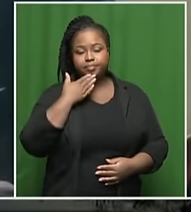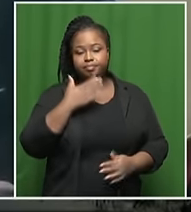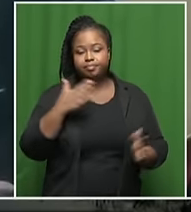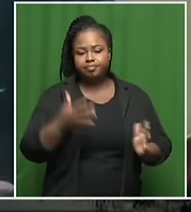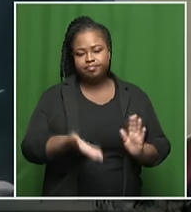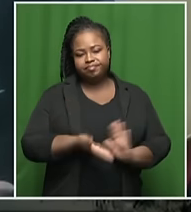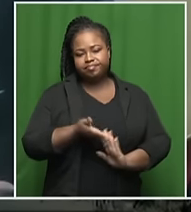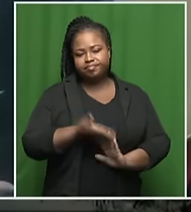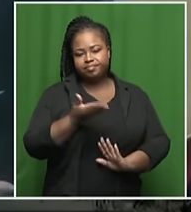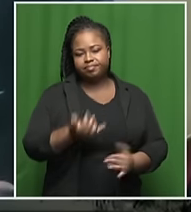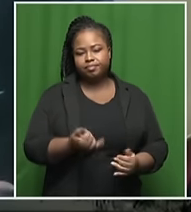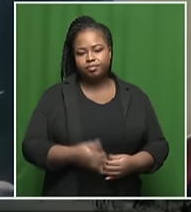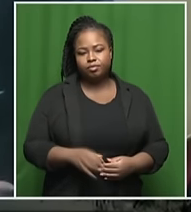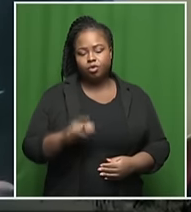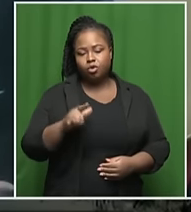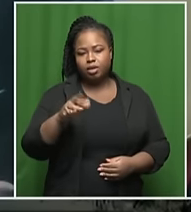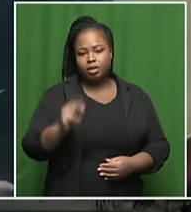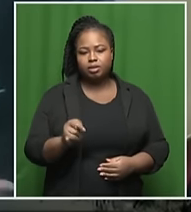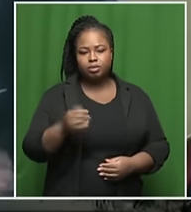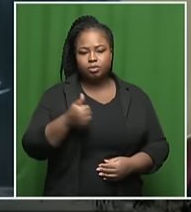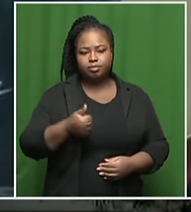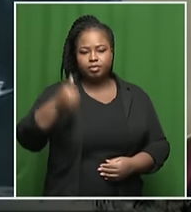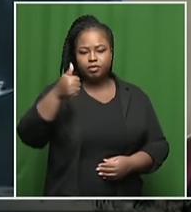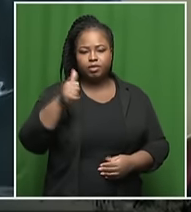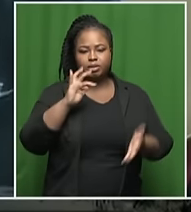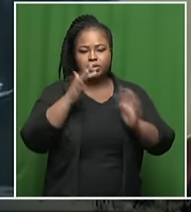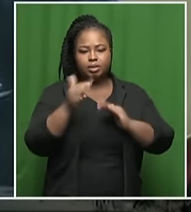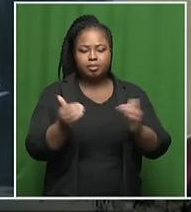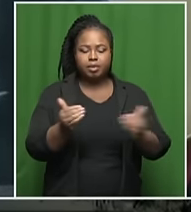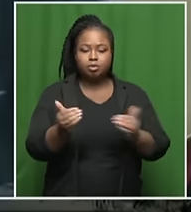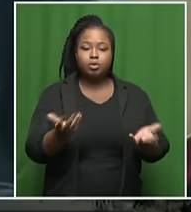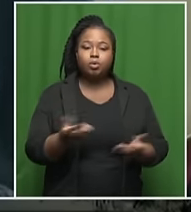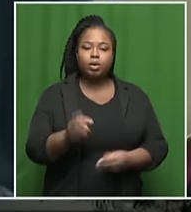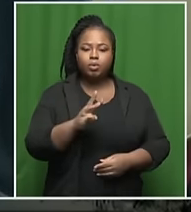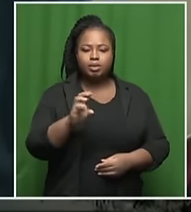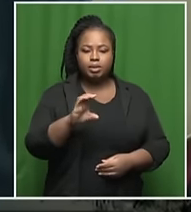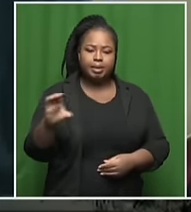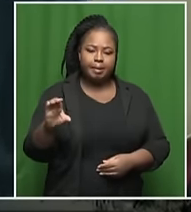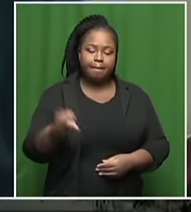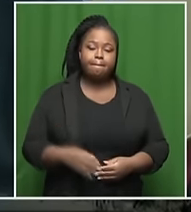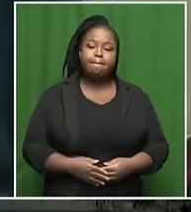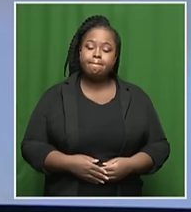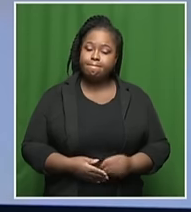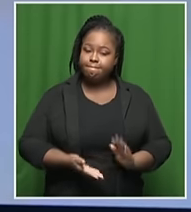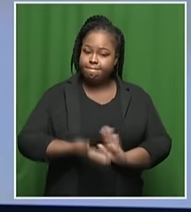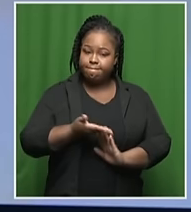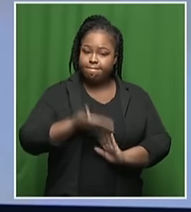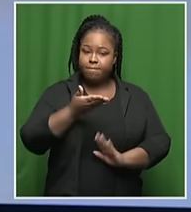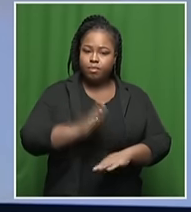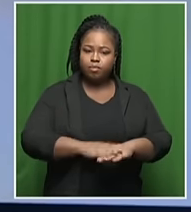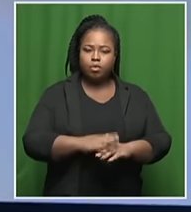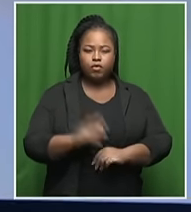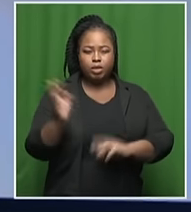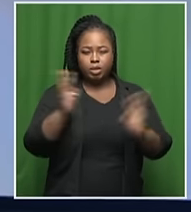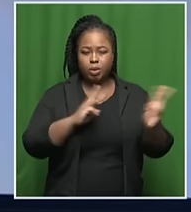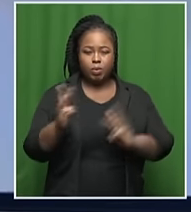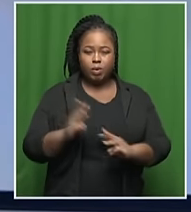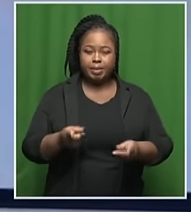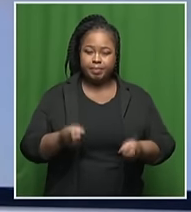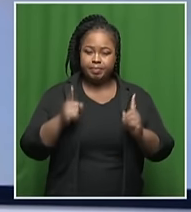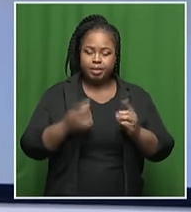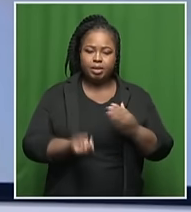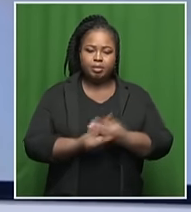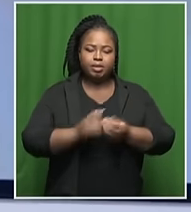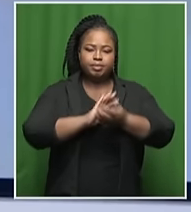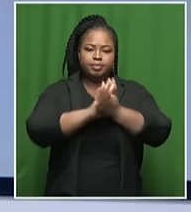updating us there. Colin Diner is the head of disaster management in the Western Cape and giving us an update on the extreme weather conditions that have